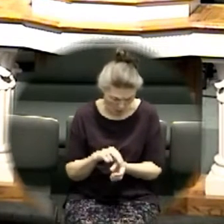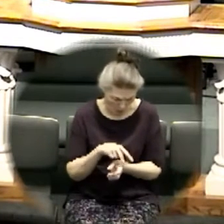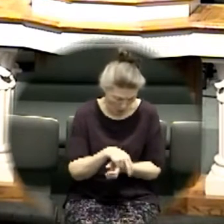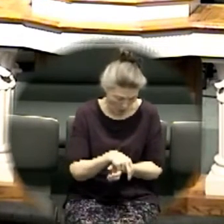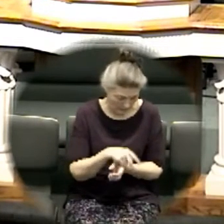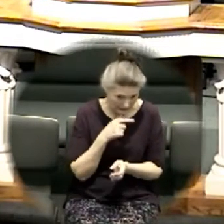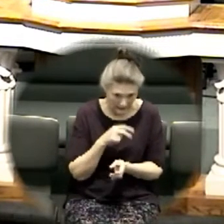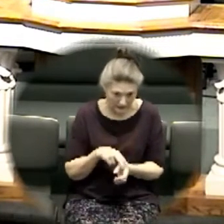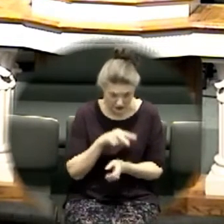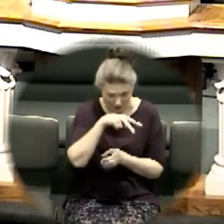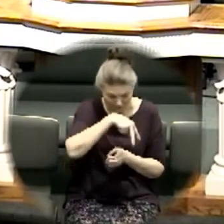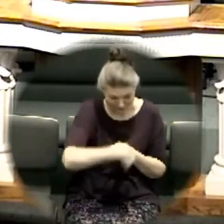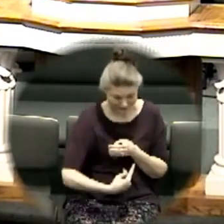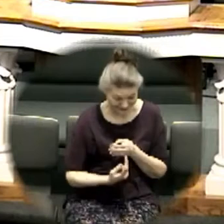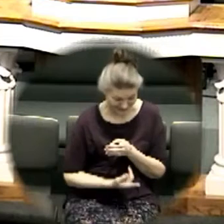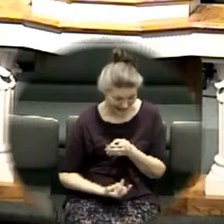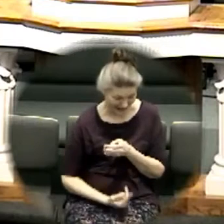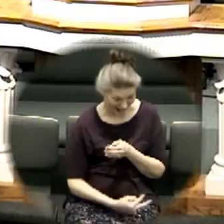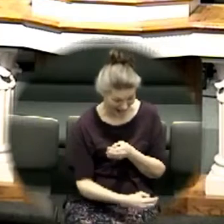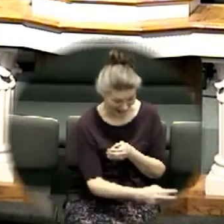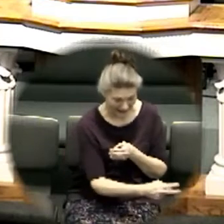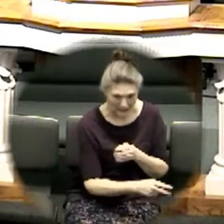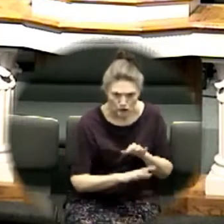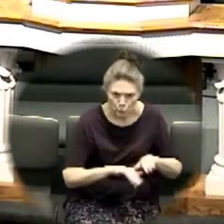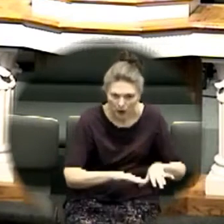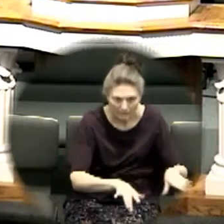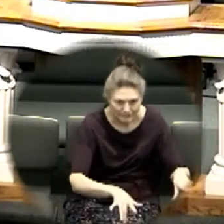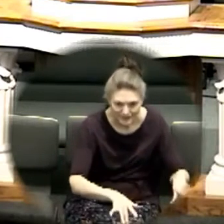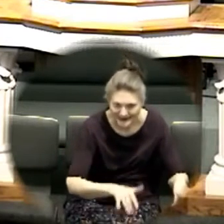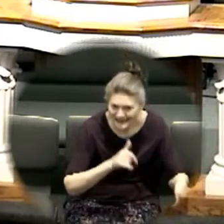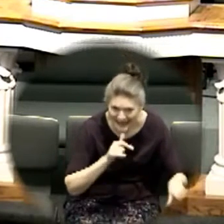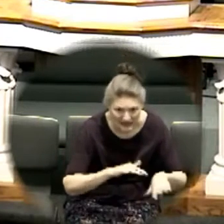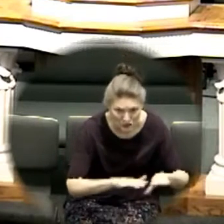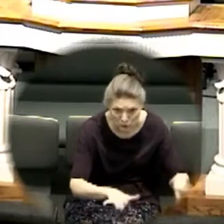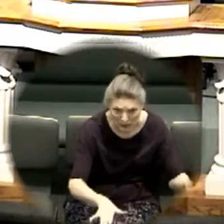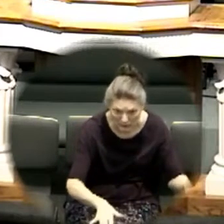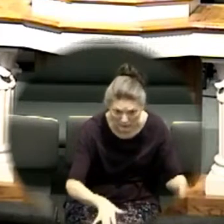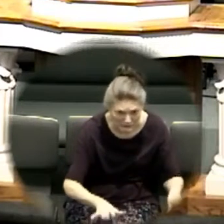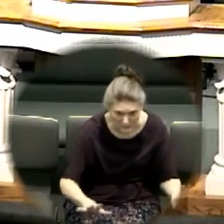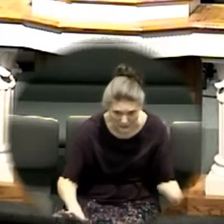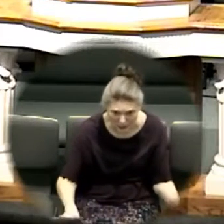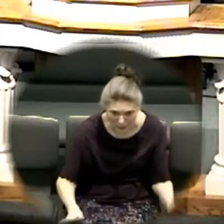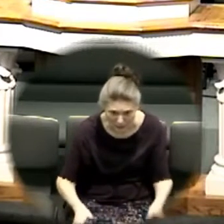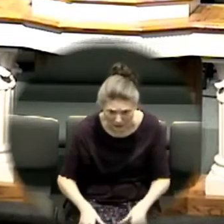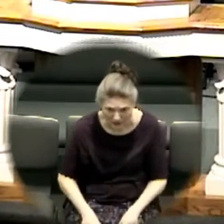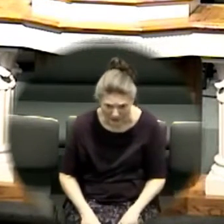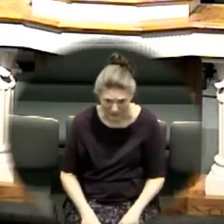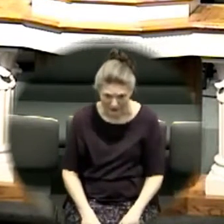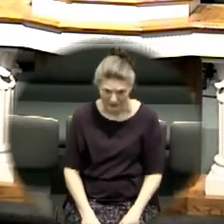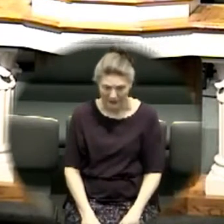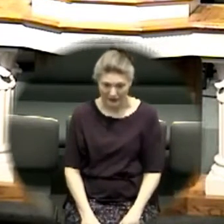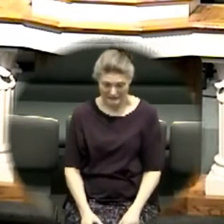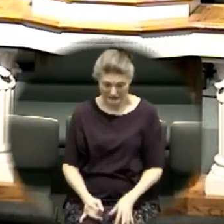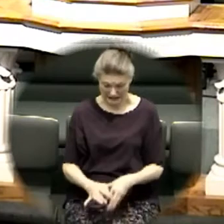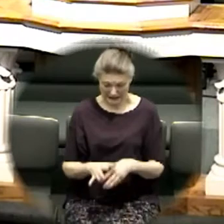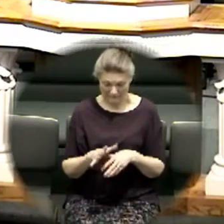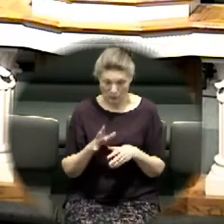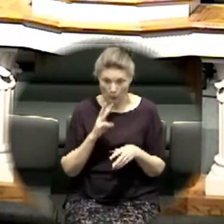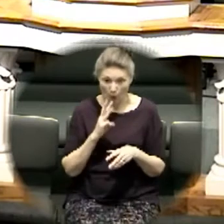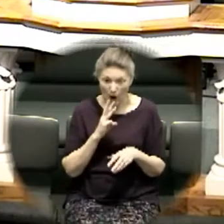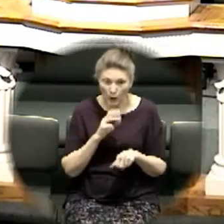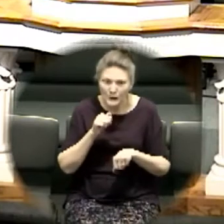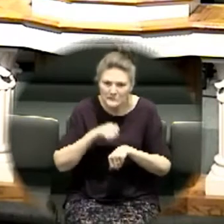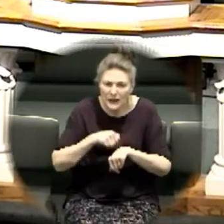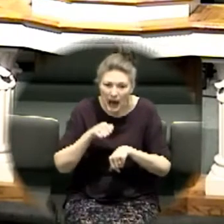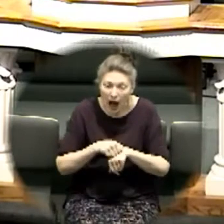didn't jump because if the water was hard enough to support him he would hurt himself he jumped on the hard water you know what I'm saying